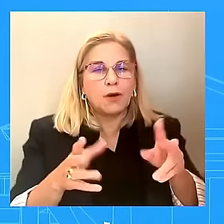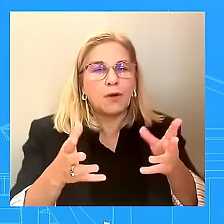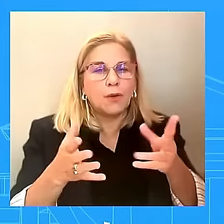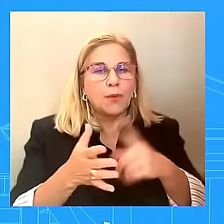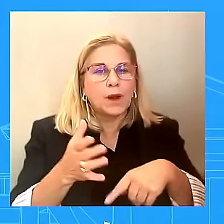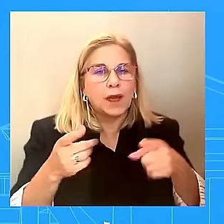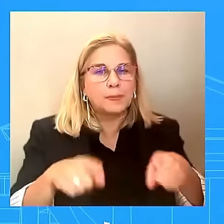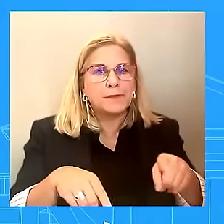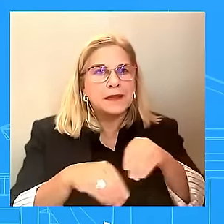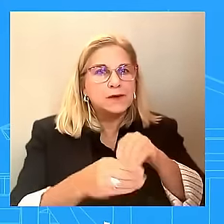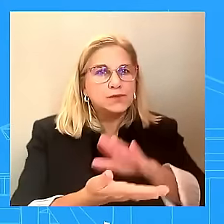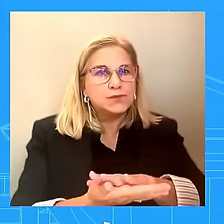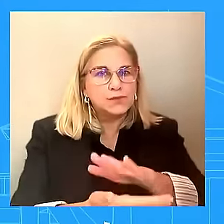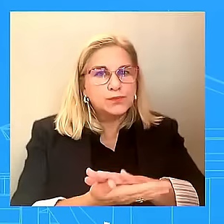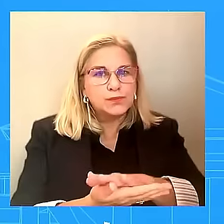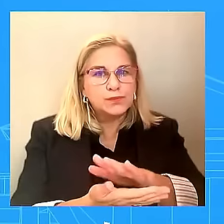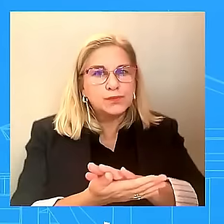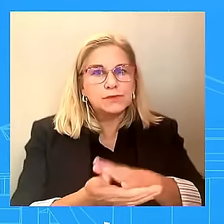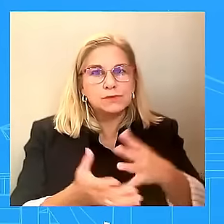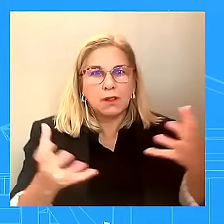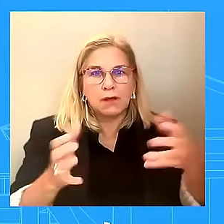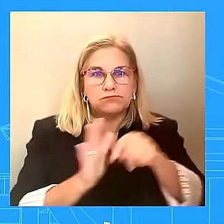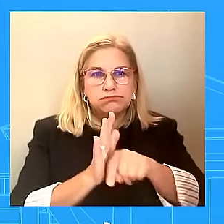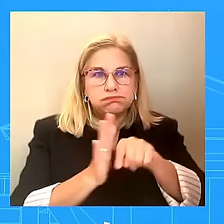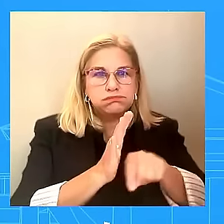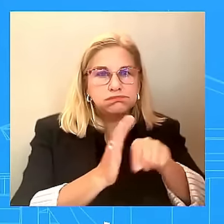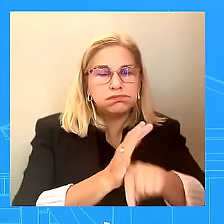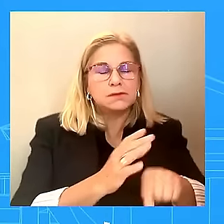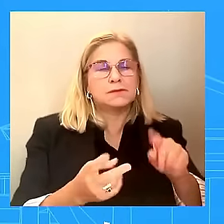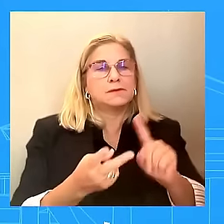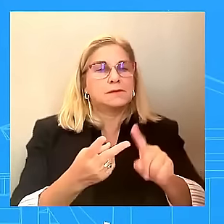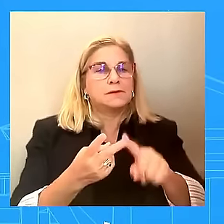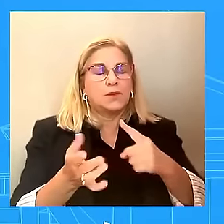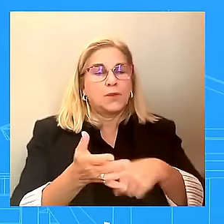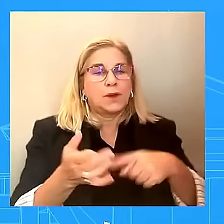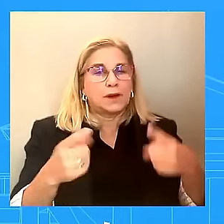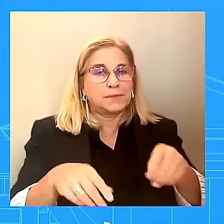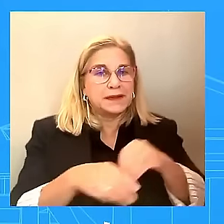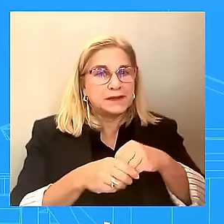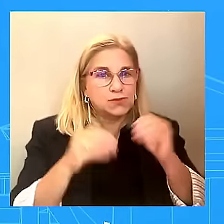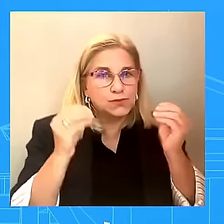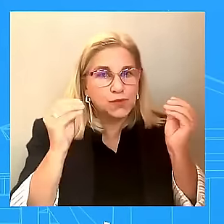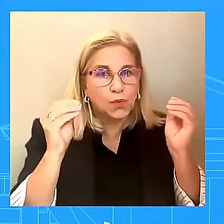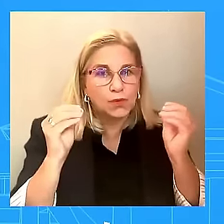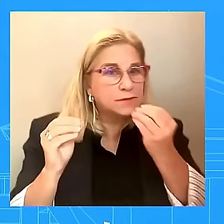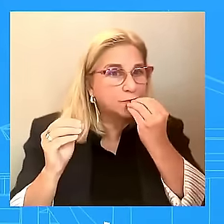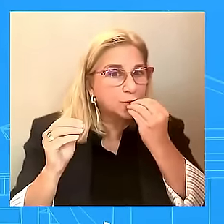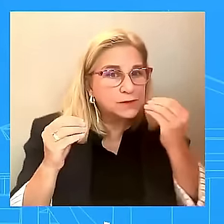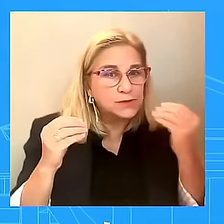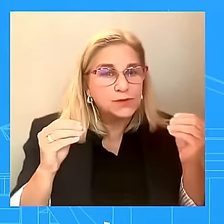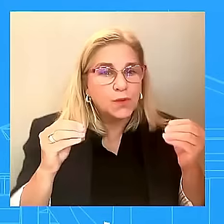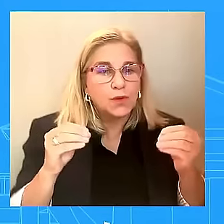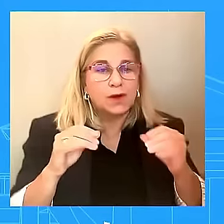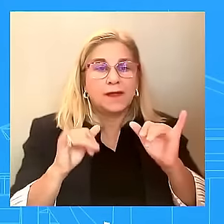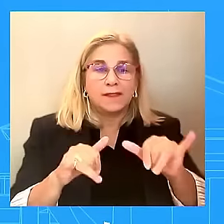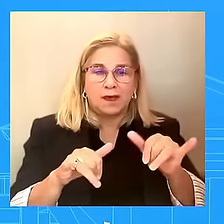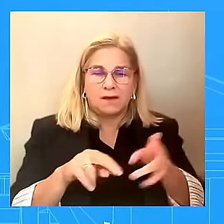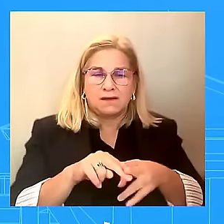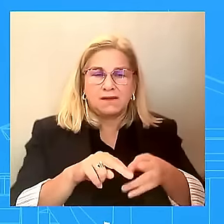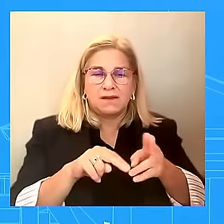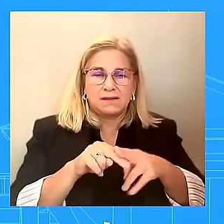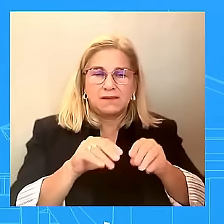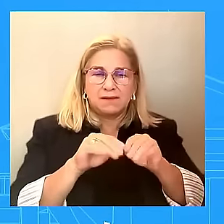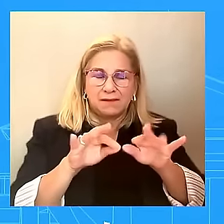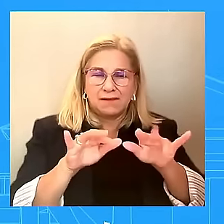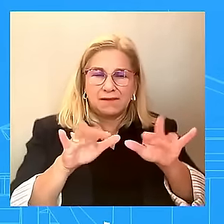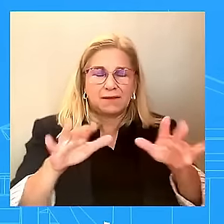stores. It is an epidemic here. And what we're trying to do is prevent gun violence. And we have seen that go